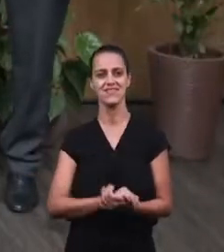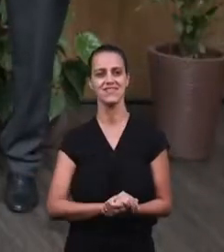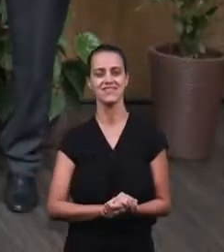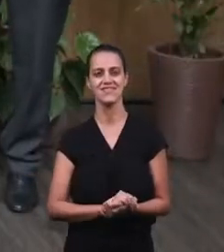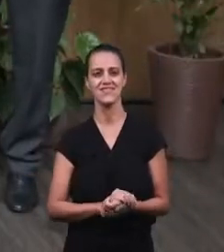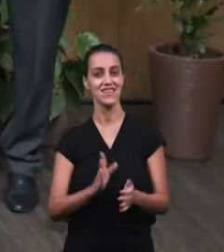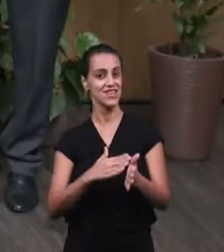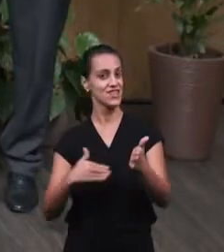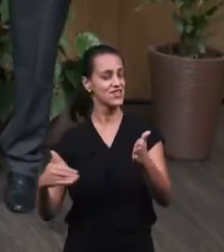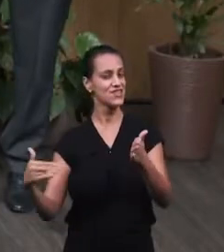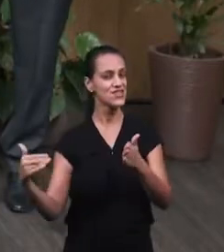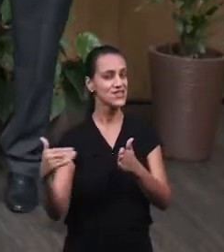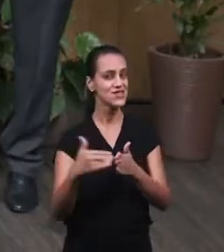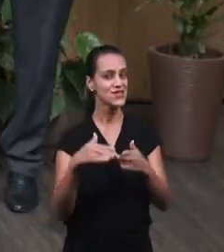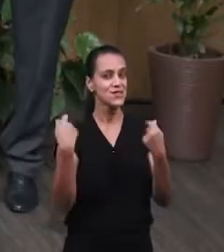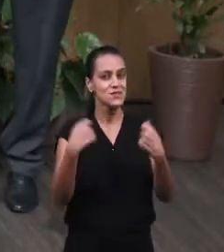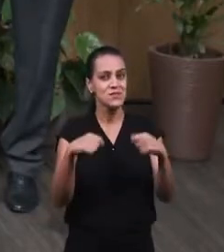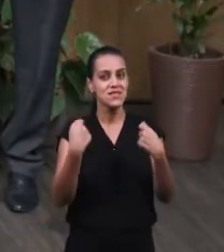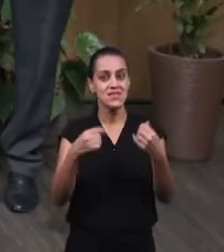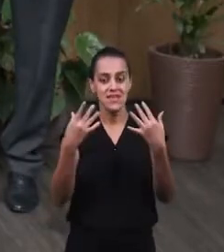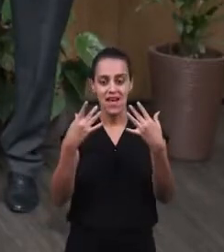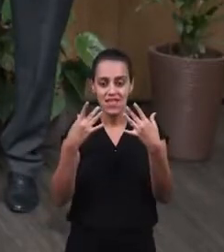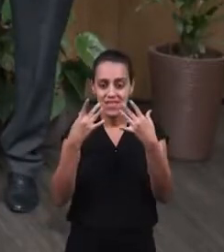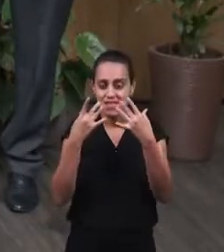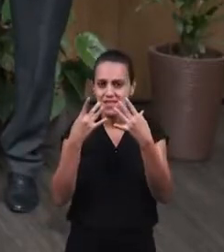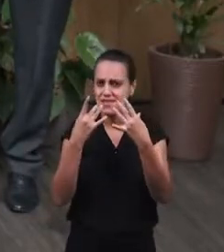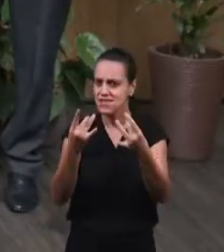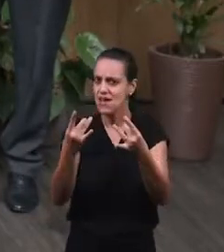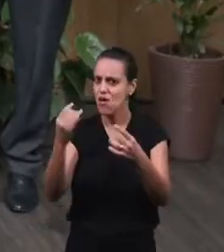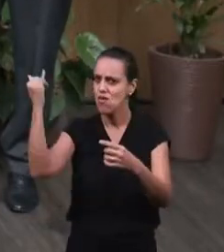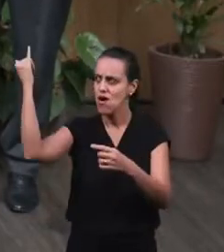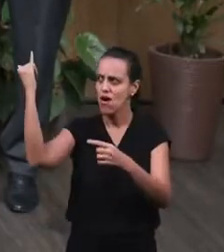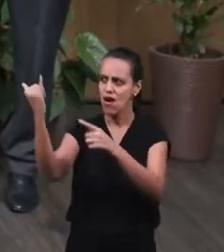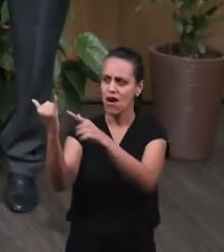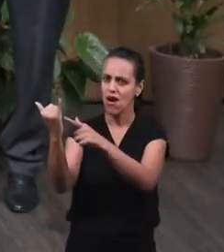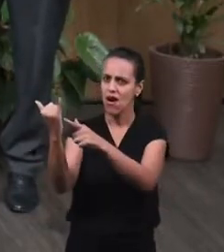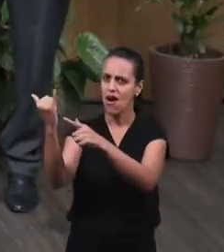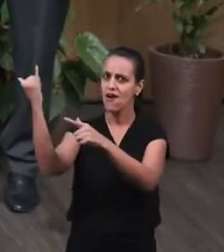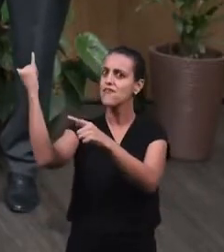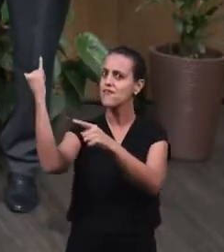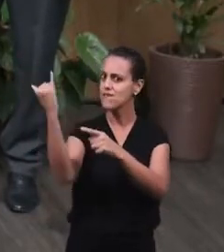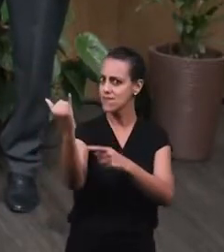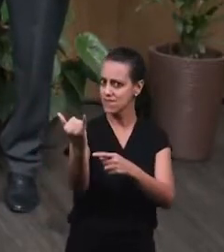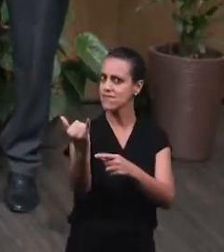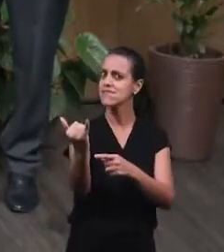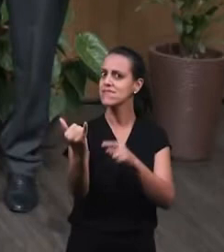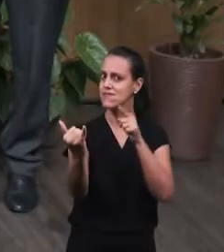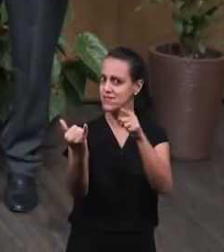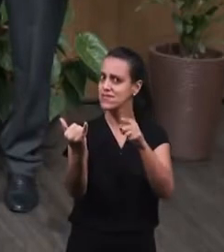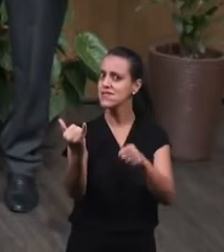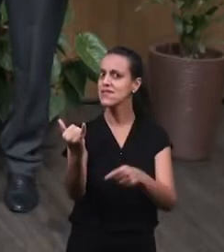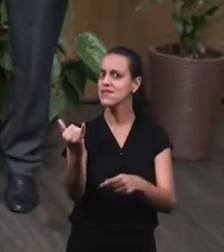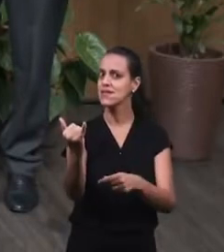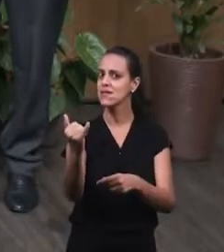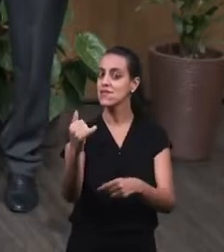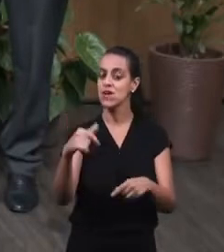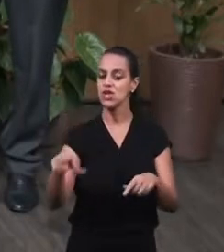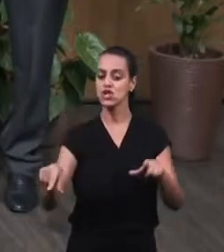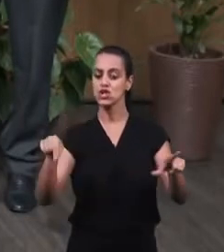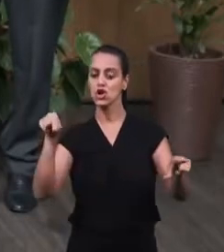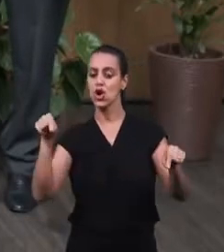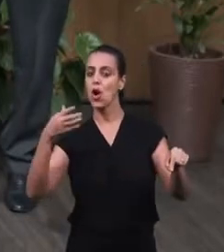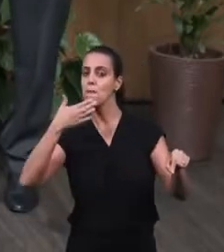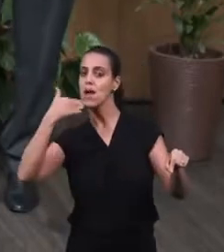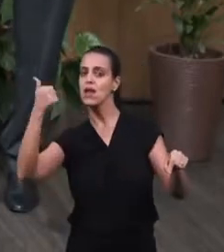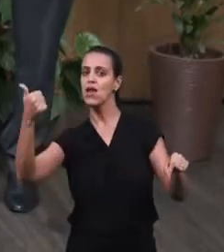And everyone should pay close attention to this message to make so they may